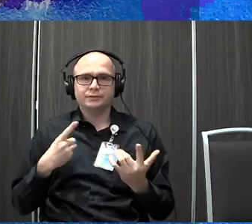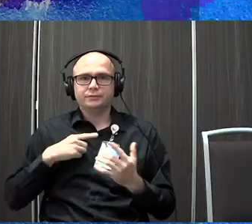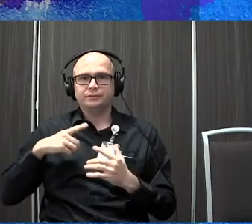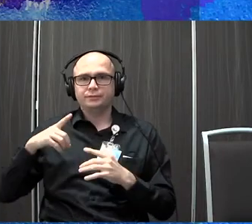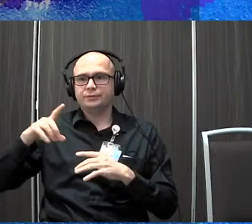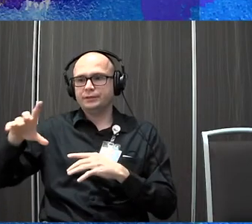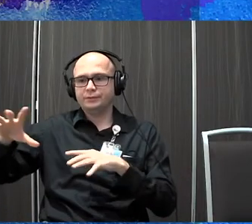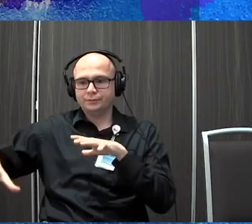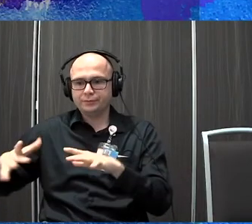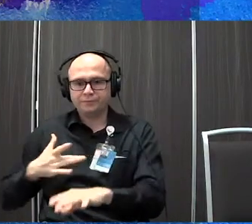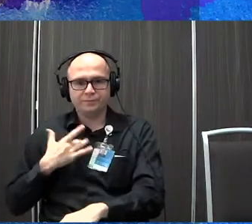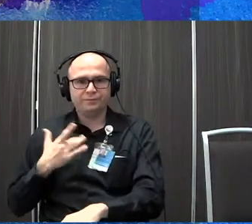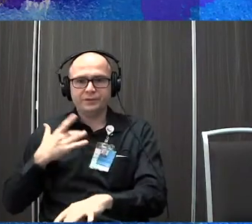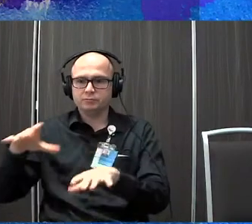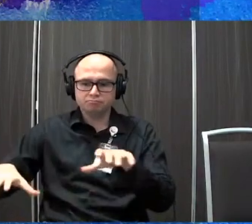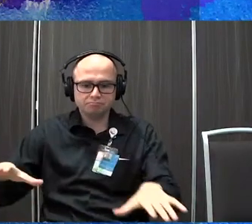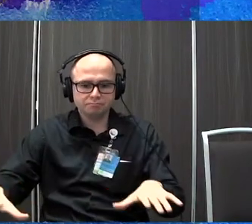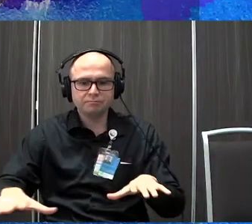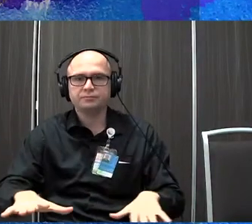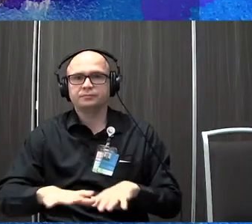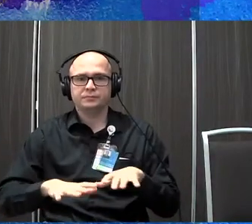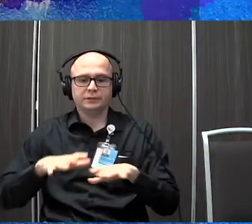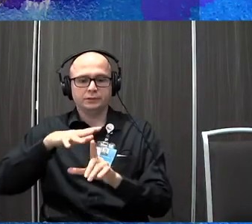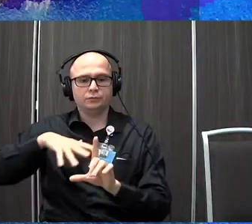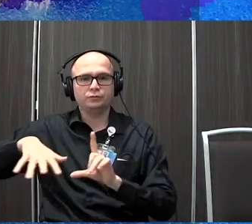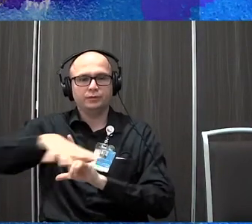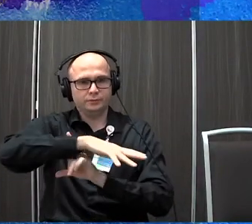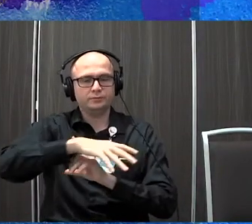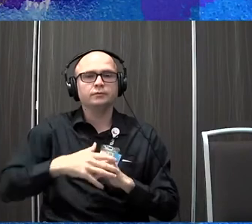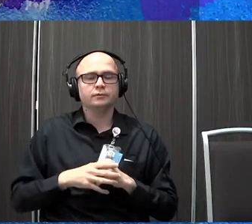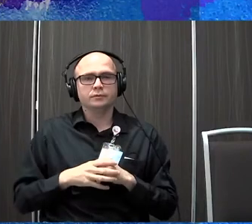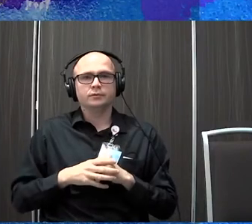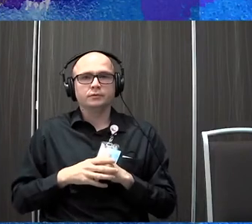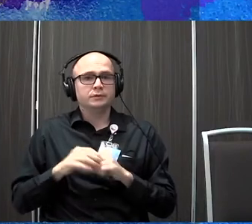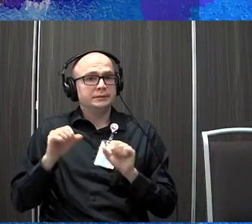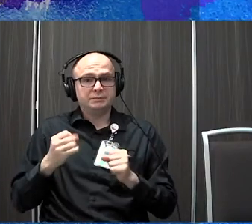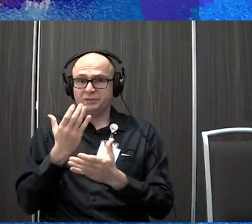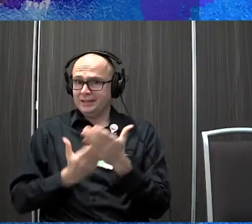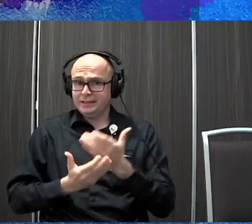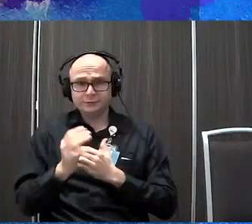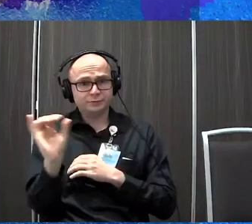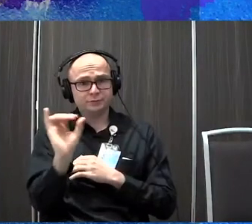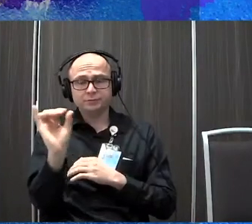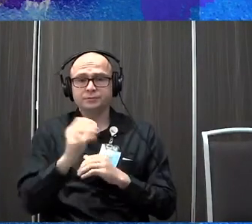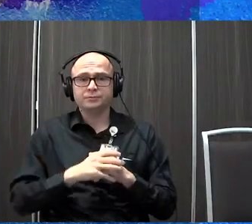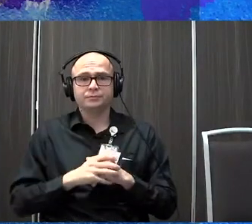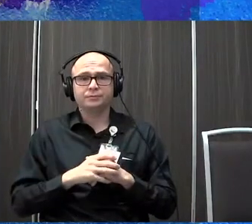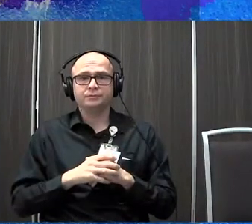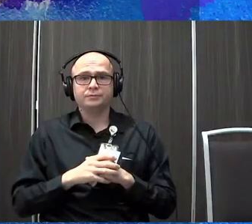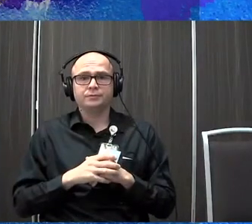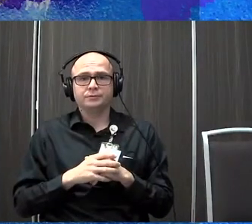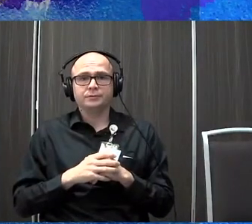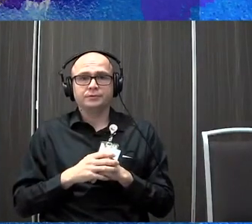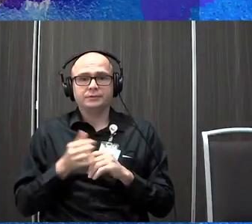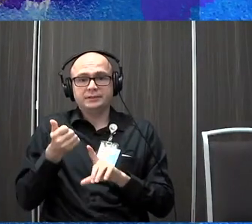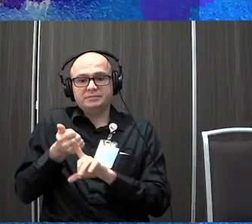and the feel of the surface underneath them and around them. And that could be just your hand as well. And so getting them the